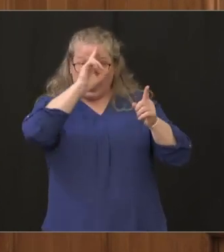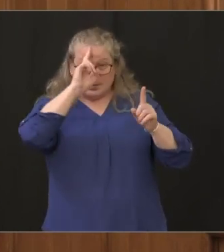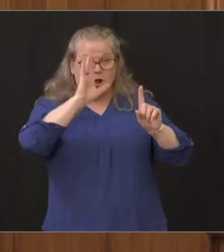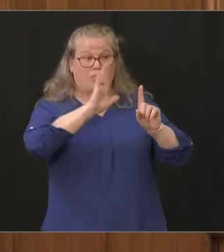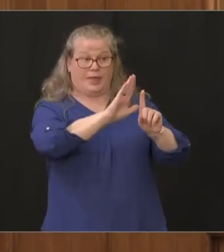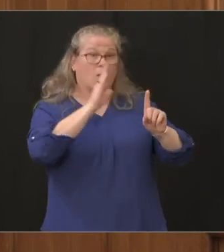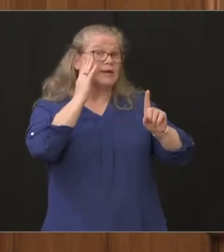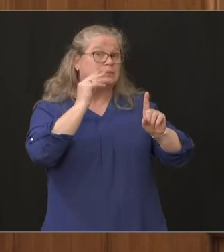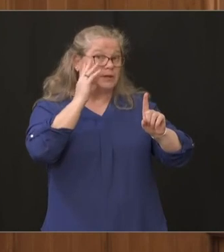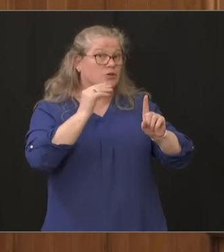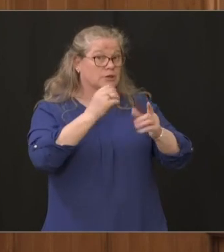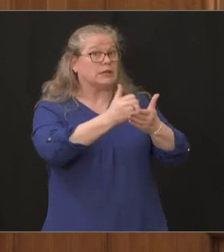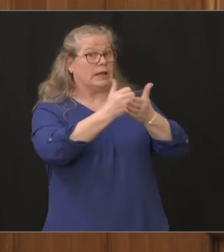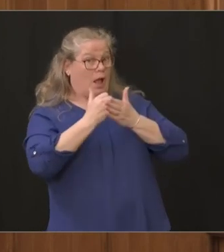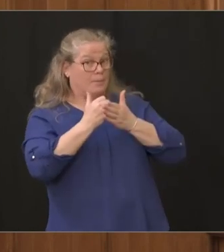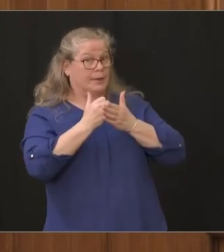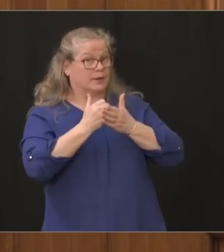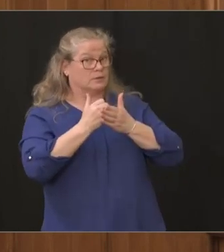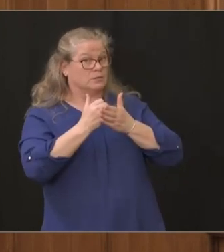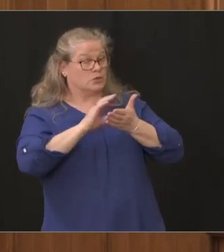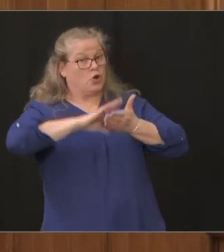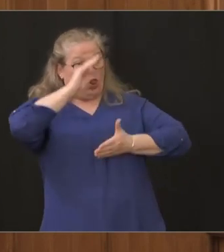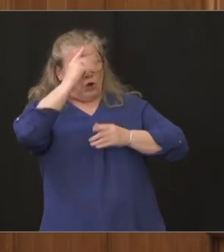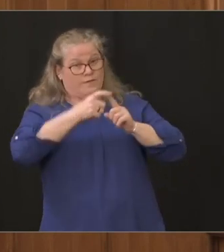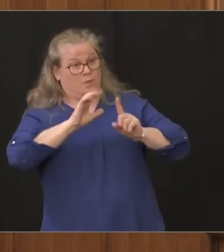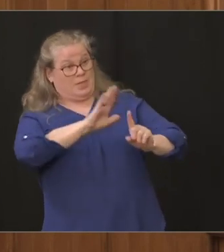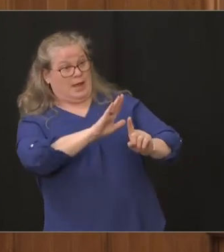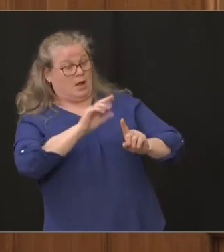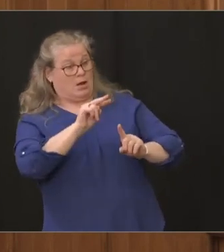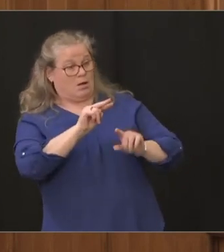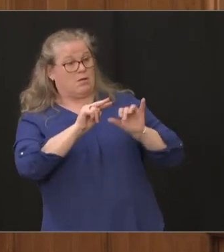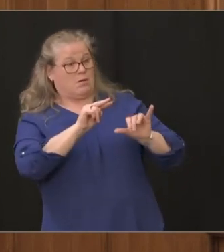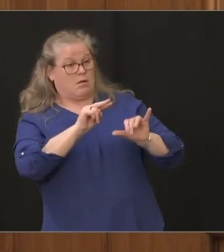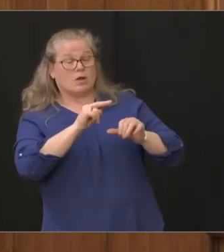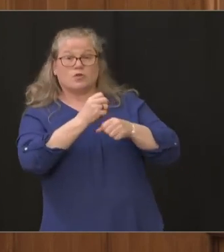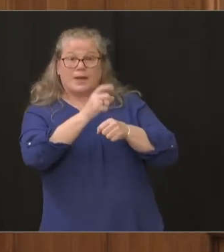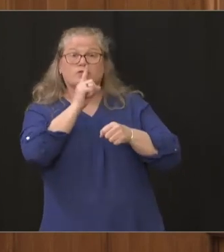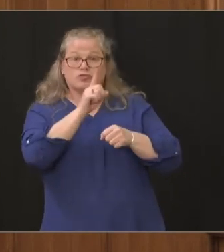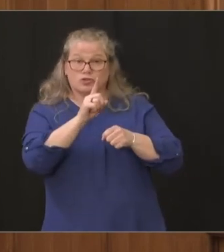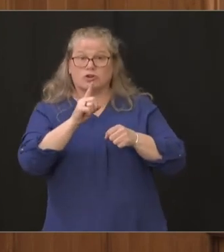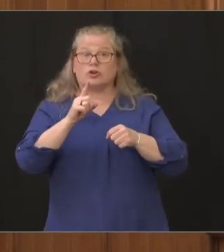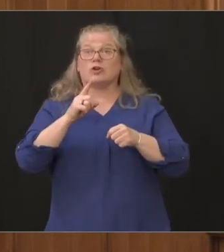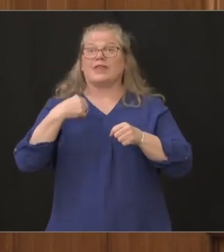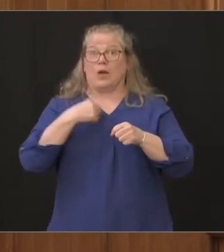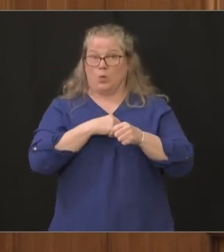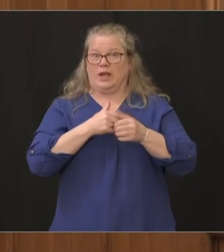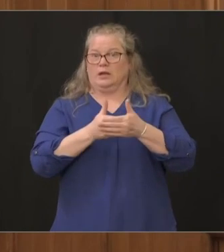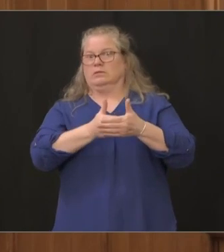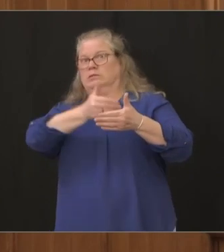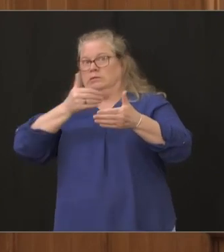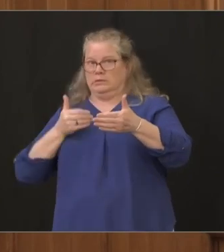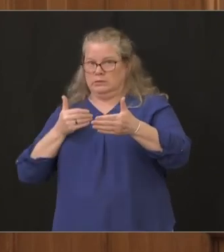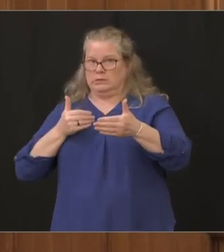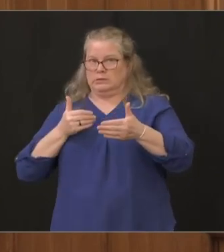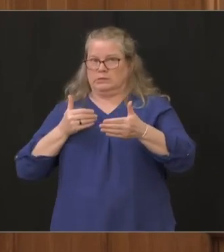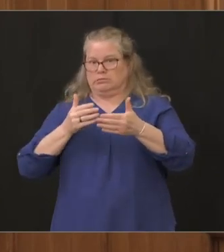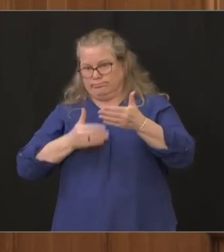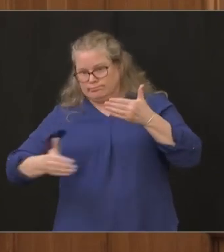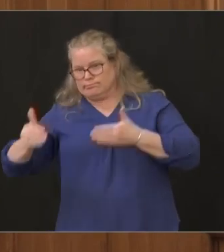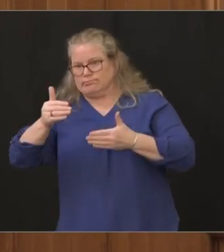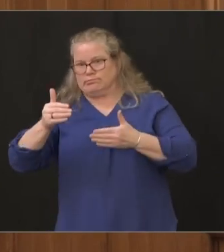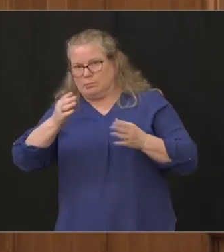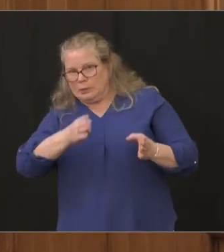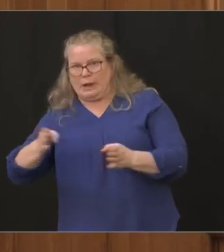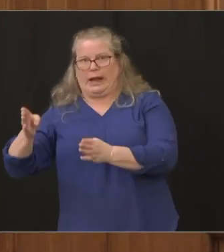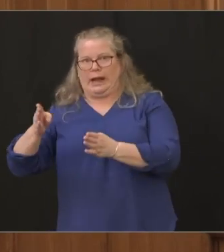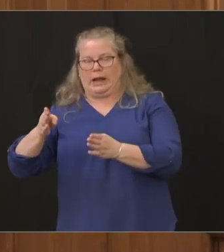first and foremost uh and and we're making certain that we have the benefit of some time uh for greater preparedness as